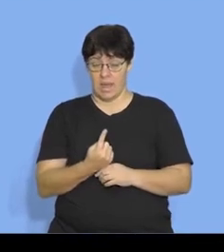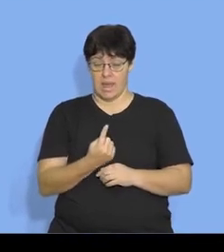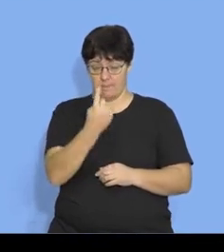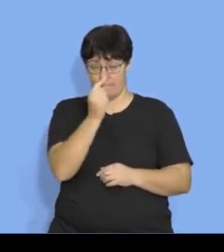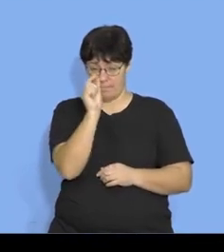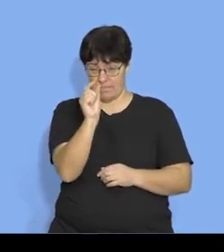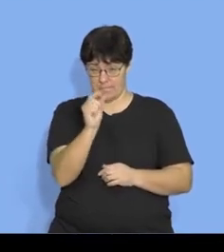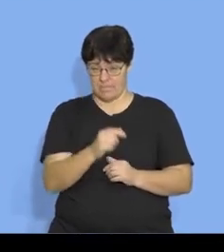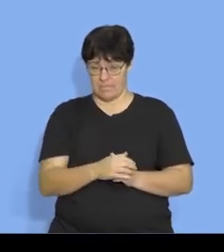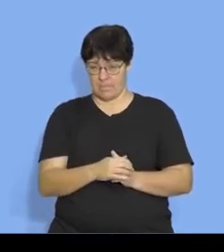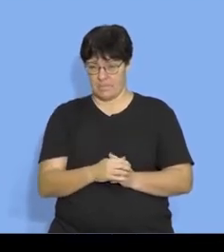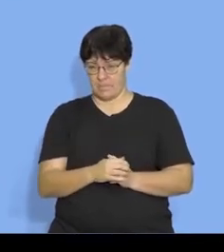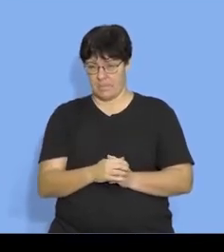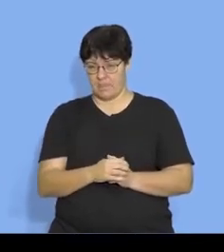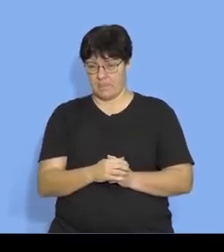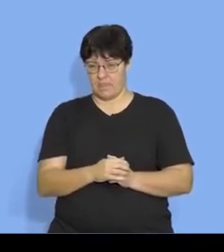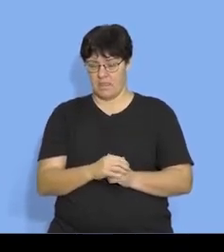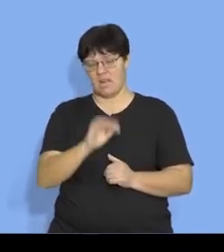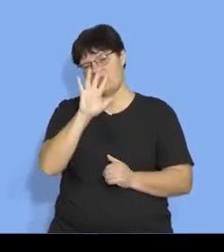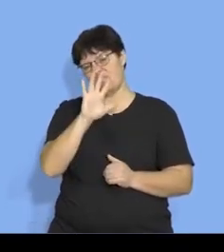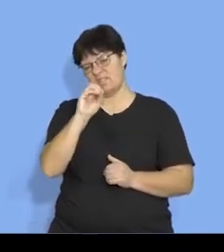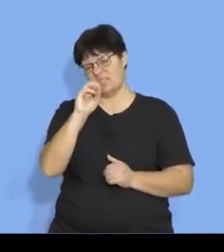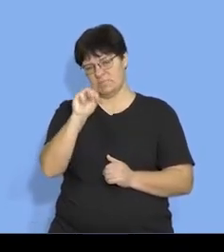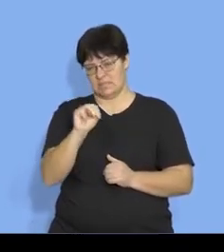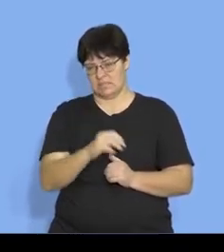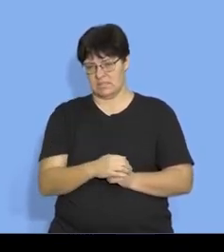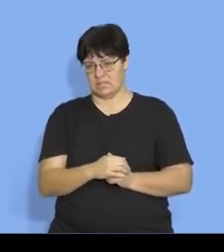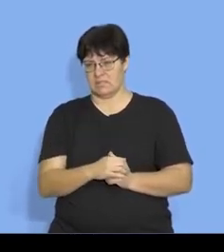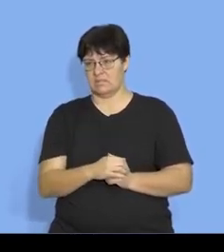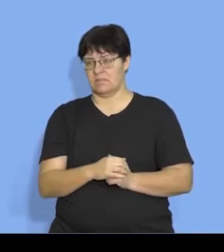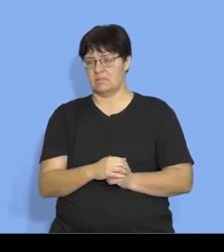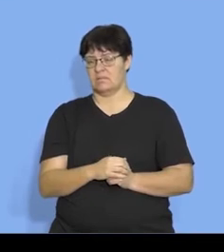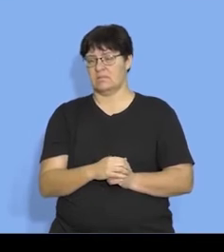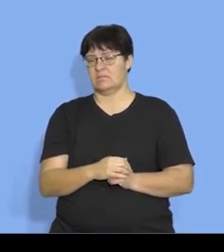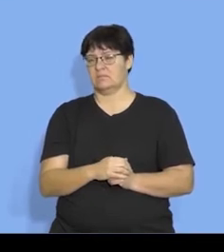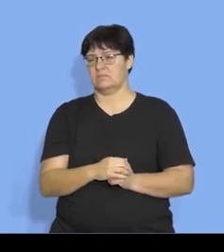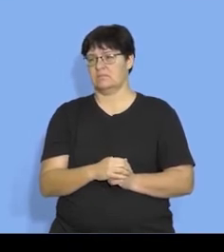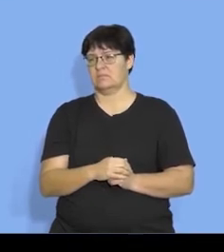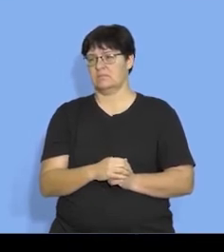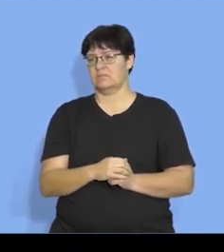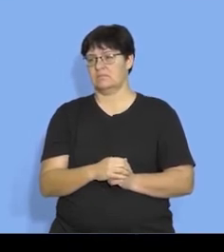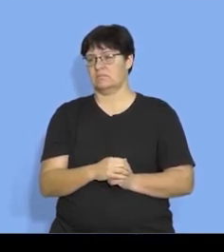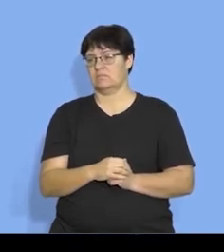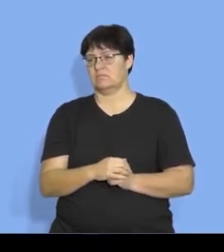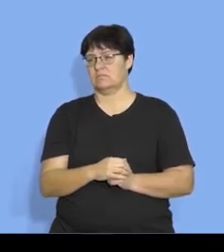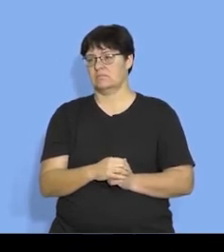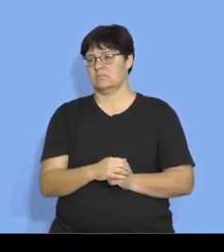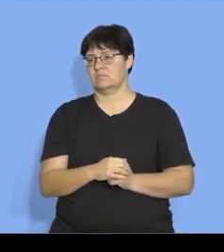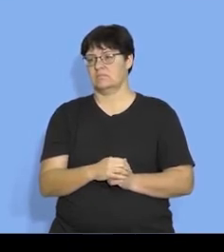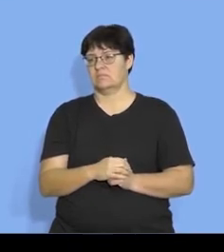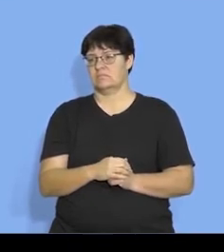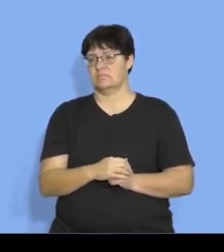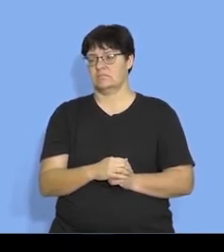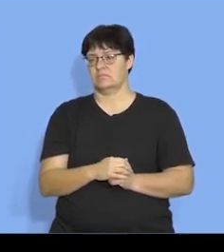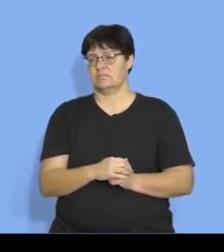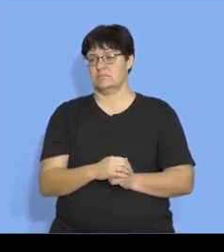and that's probably about 50 meters so what we would say is if we had to describe this we we could say well she went 50